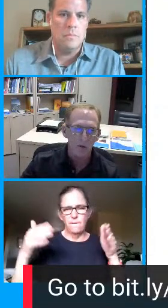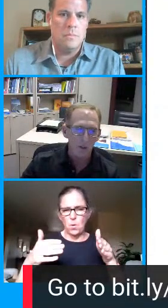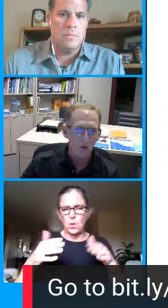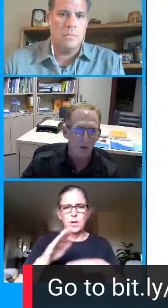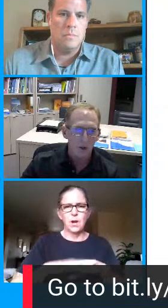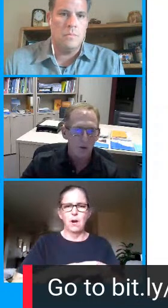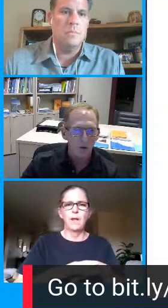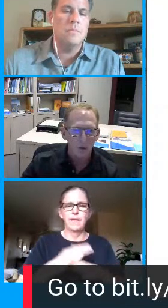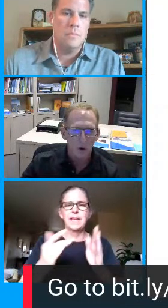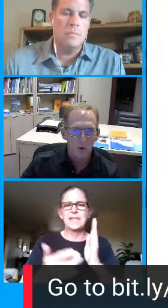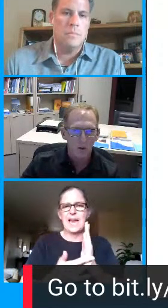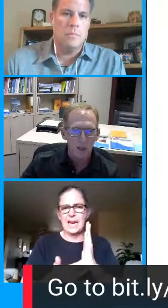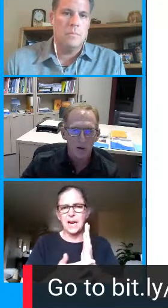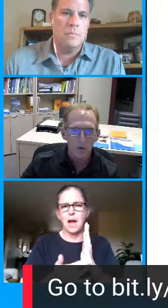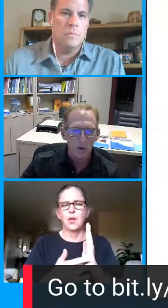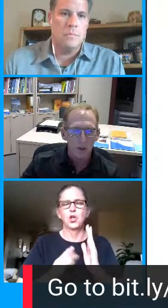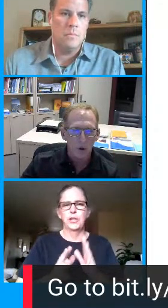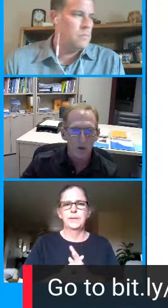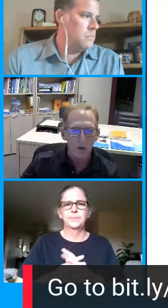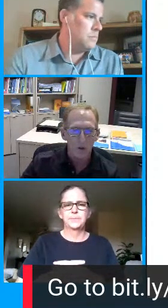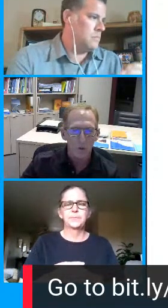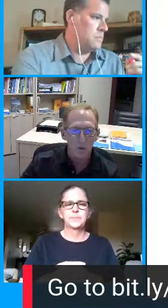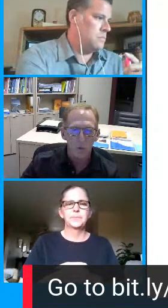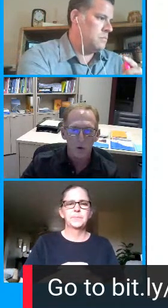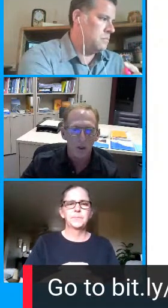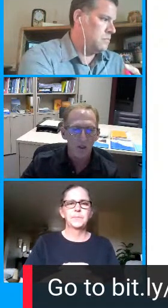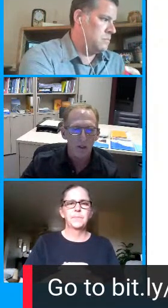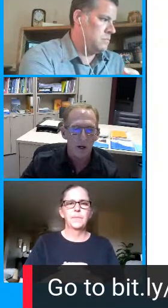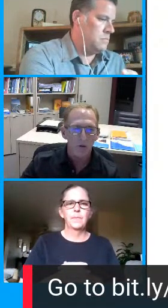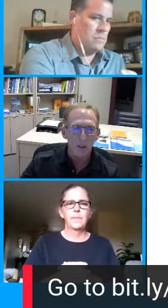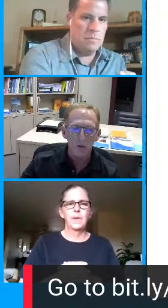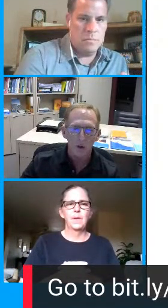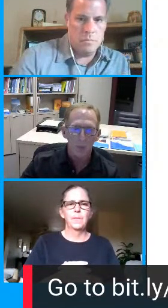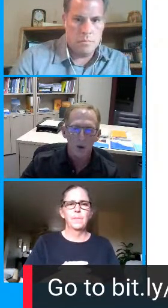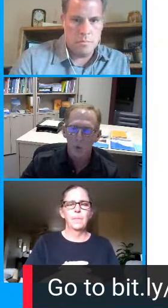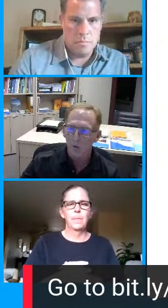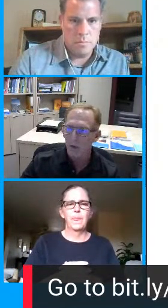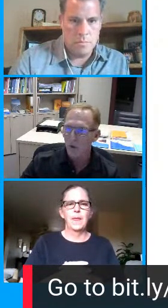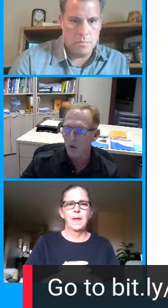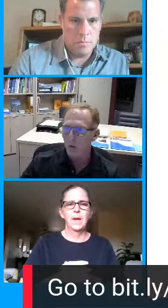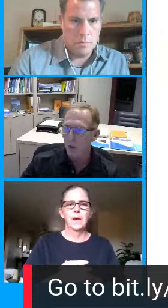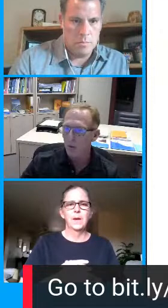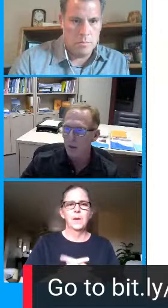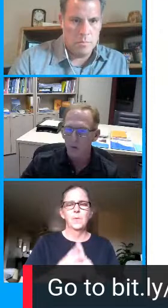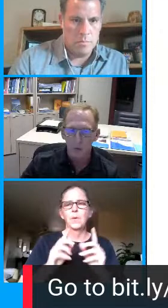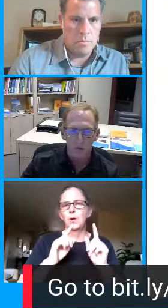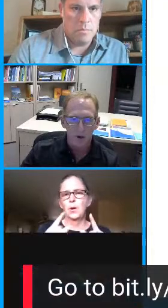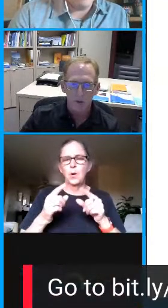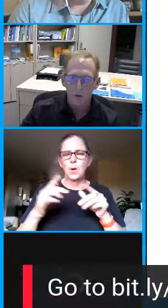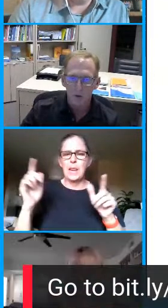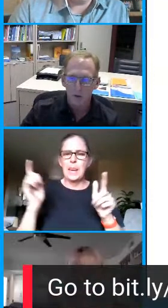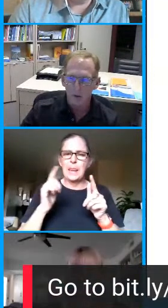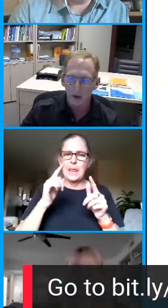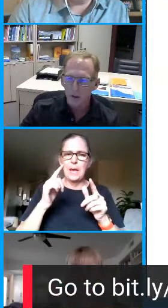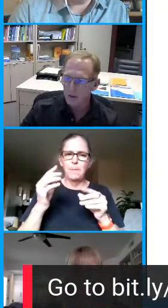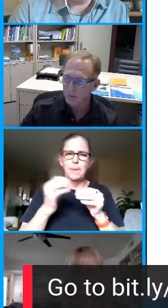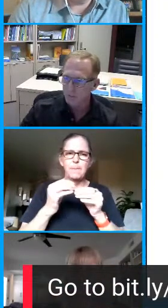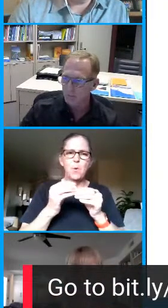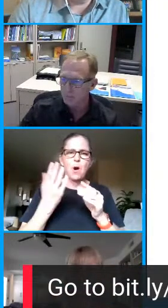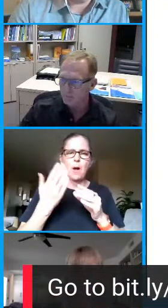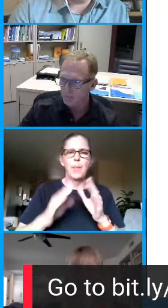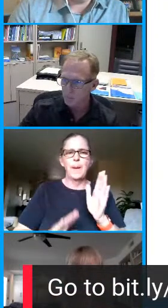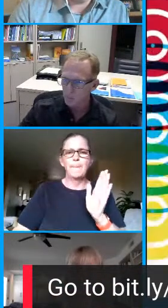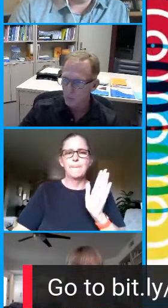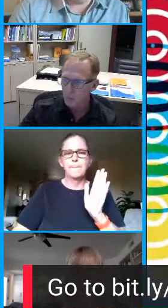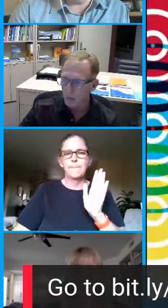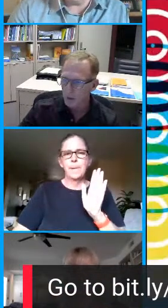training teachers and i'll turn it over and carrie's going to go into a little bit more uh detail about our professional development that was provided so carrie